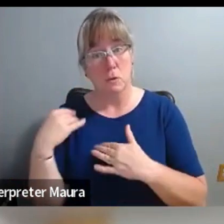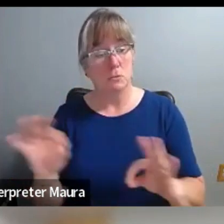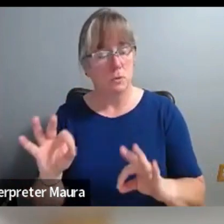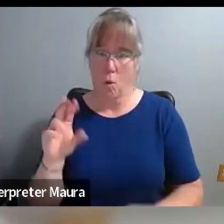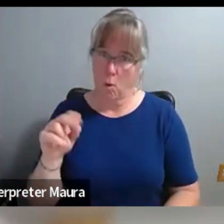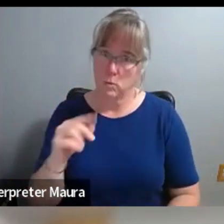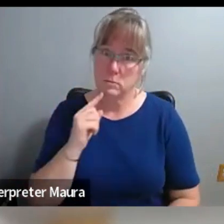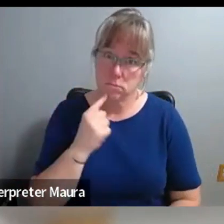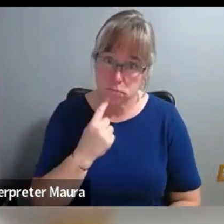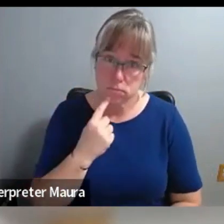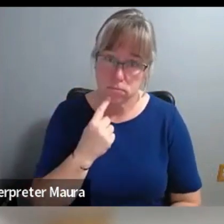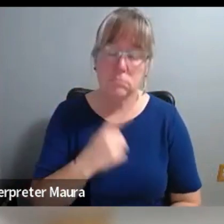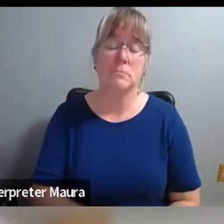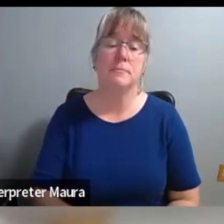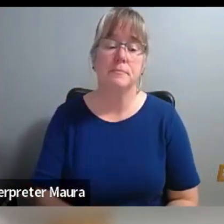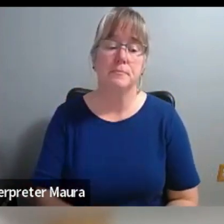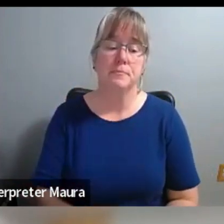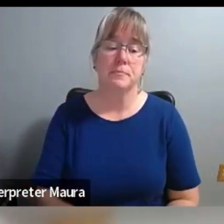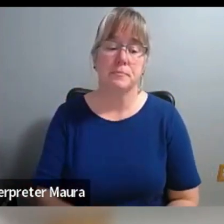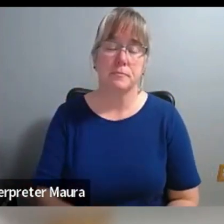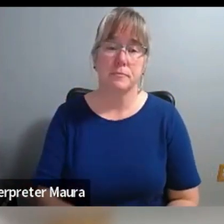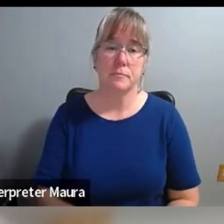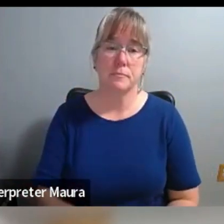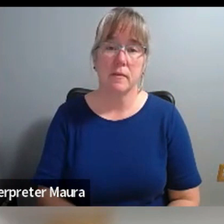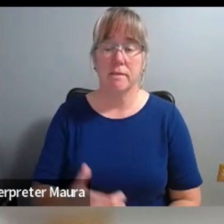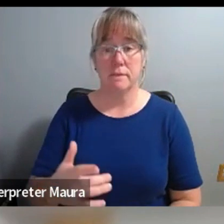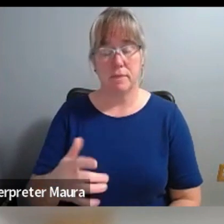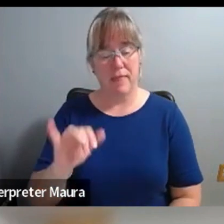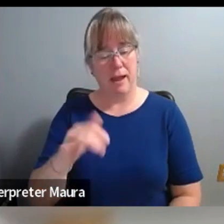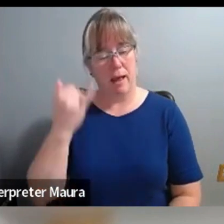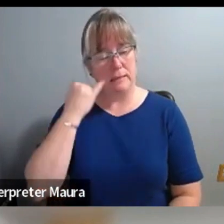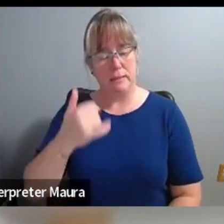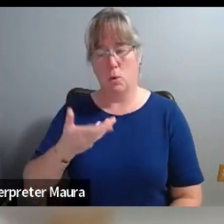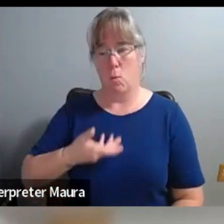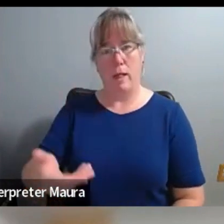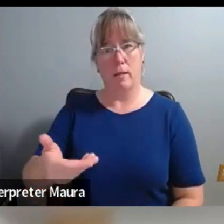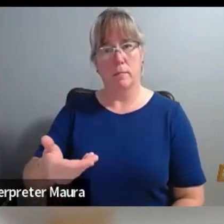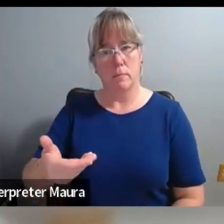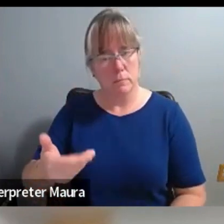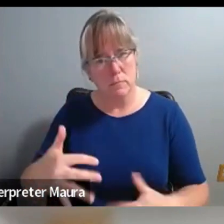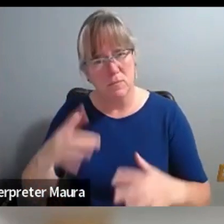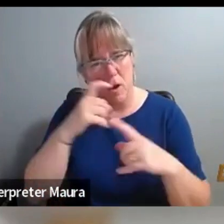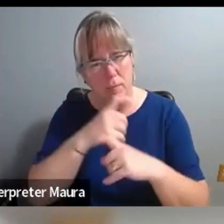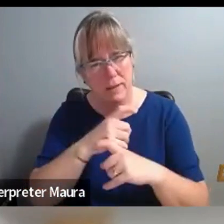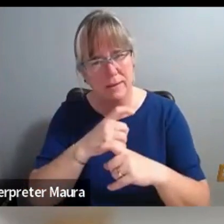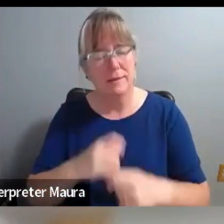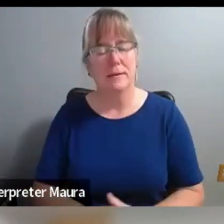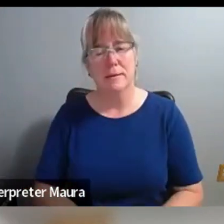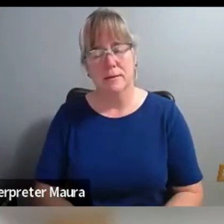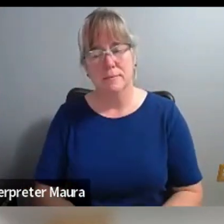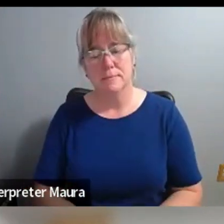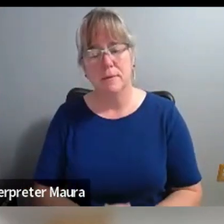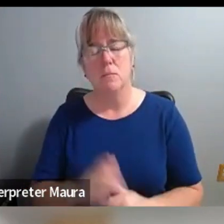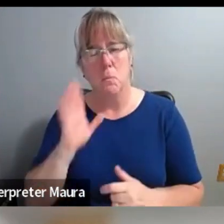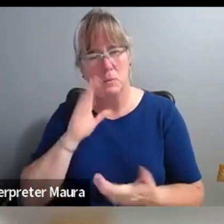Feeling welcome is a complicated subject. More on that later. I personally have a